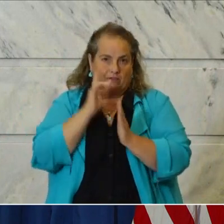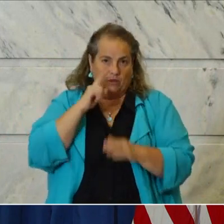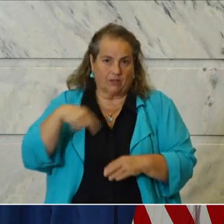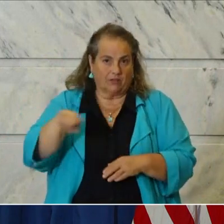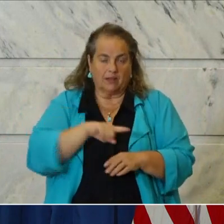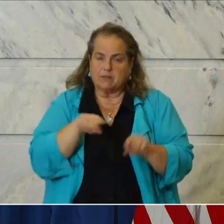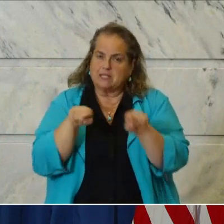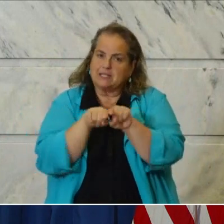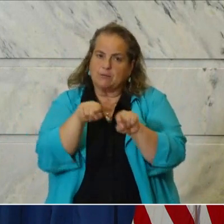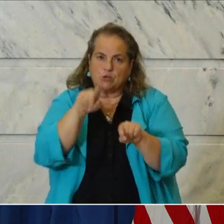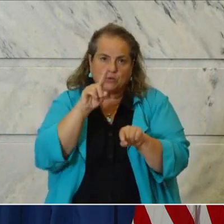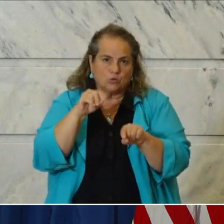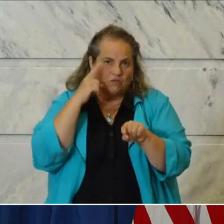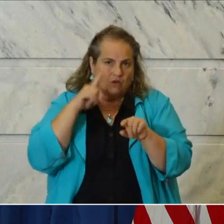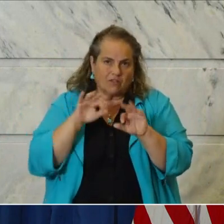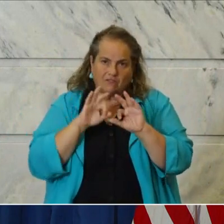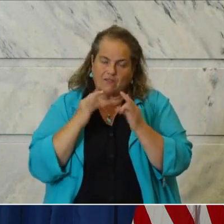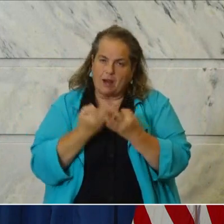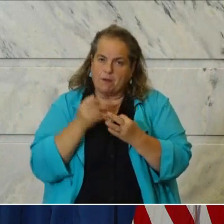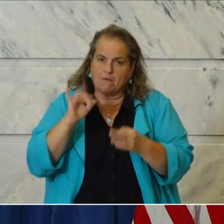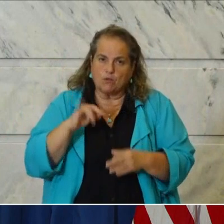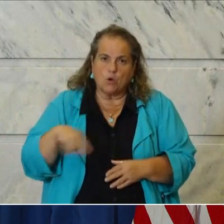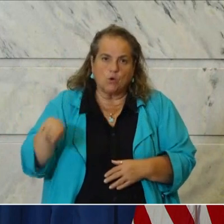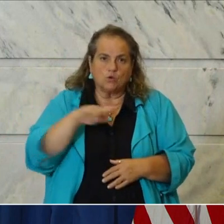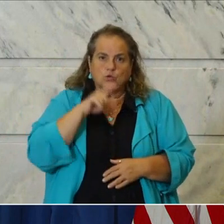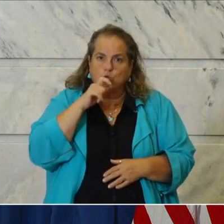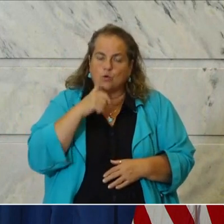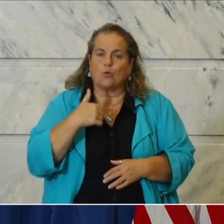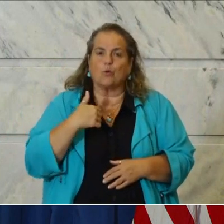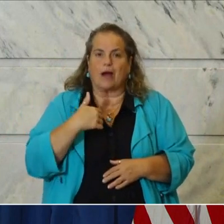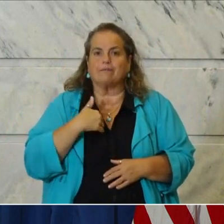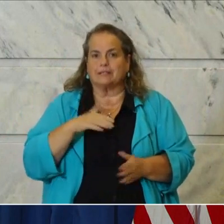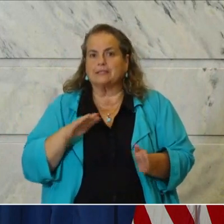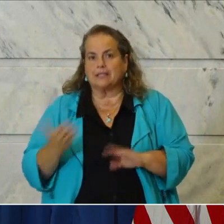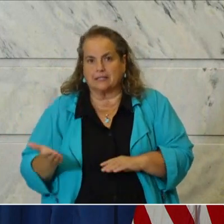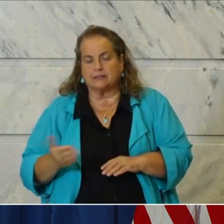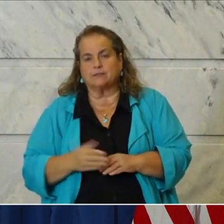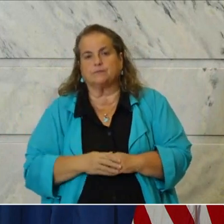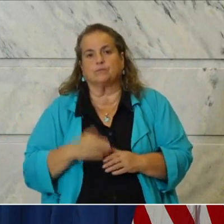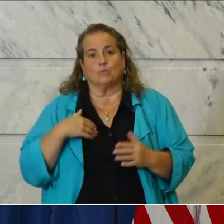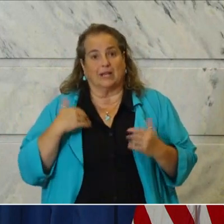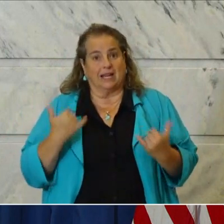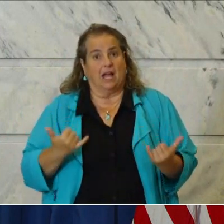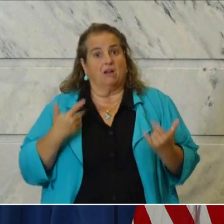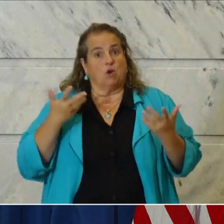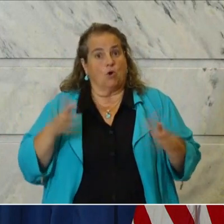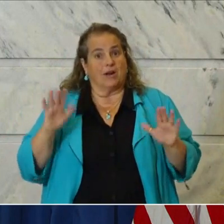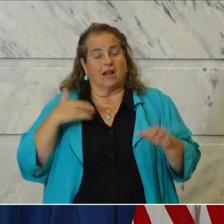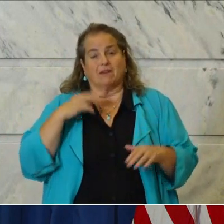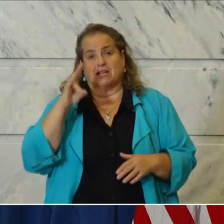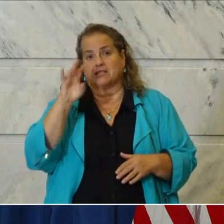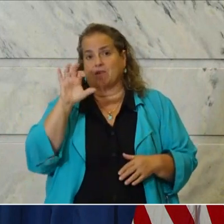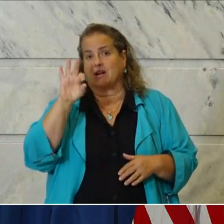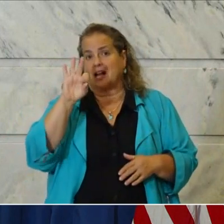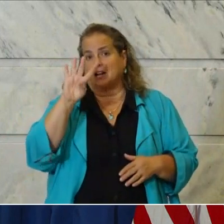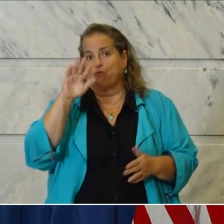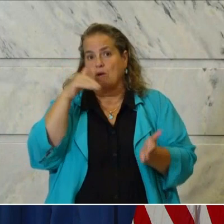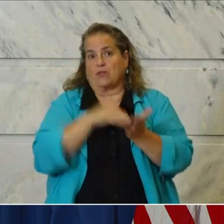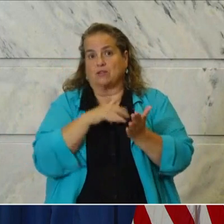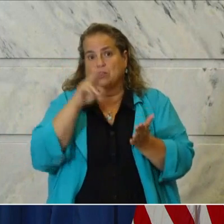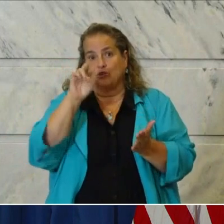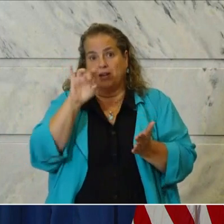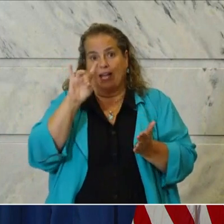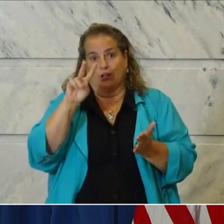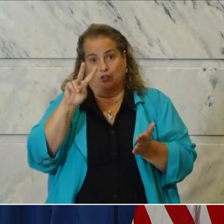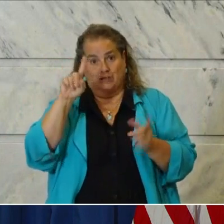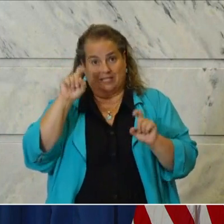do the families of those that we have lost. We've now done over 794,282 tests. That